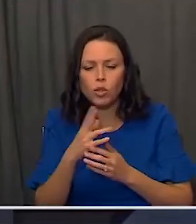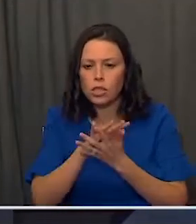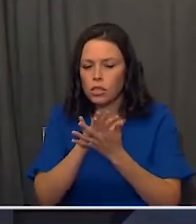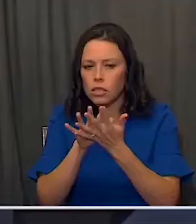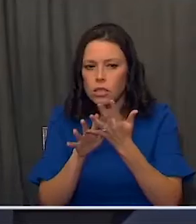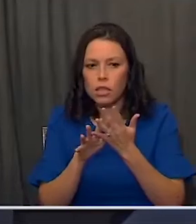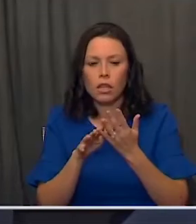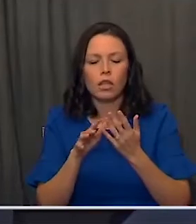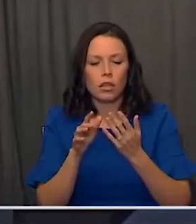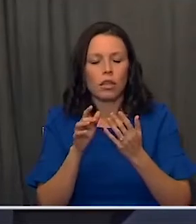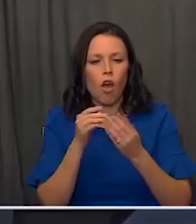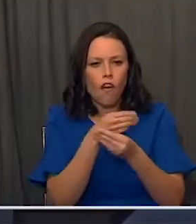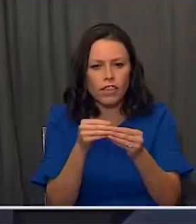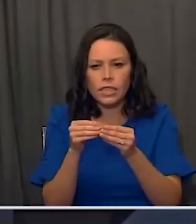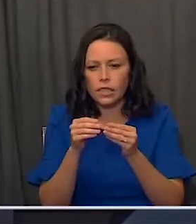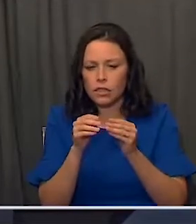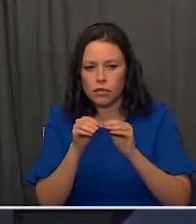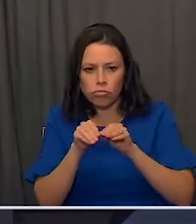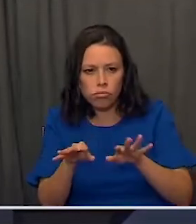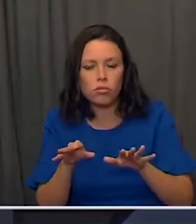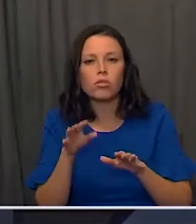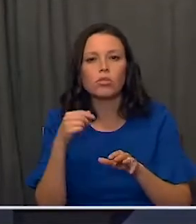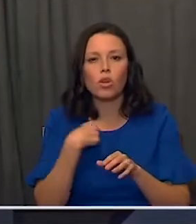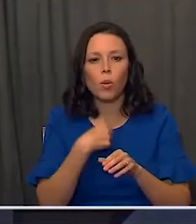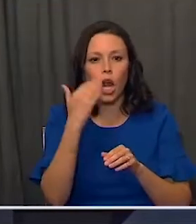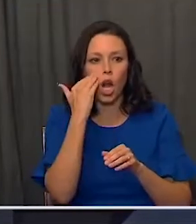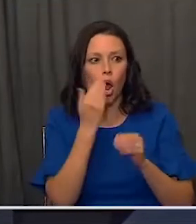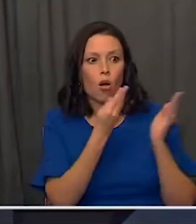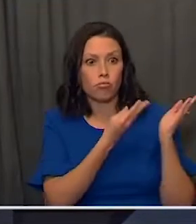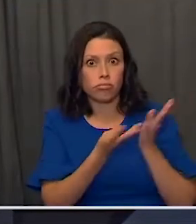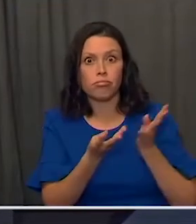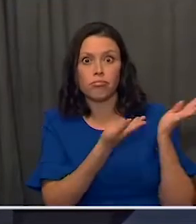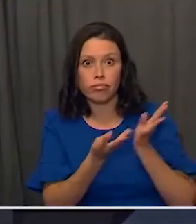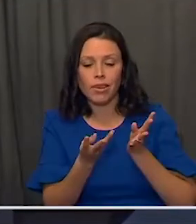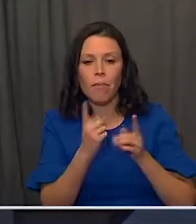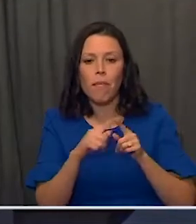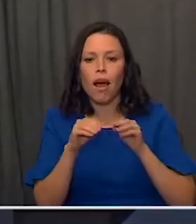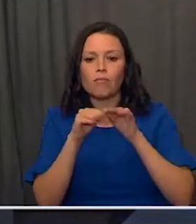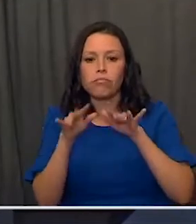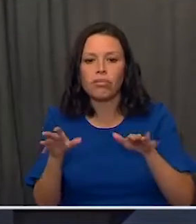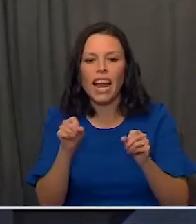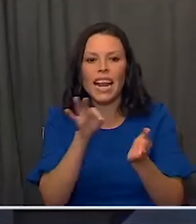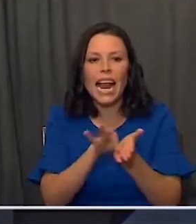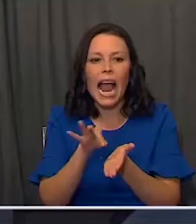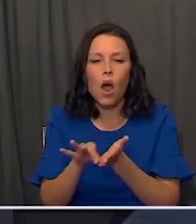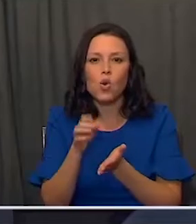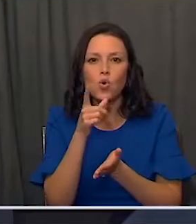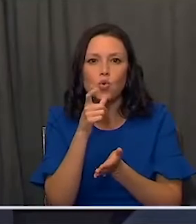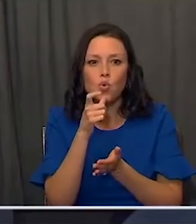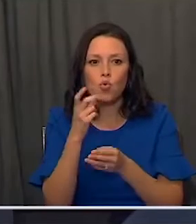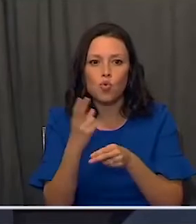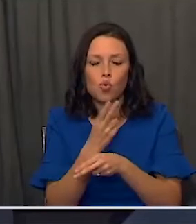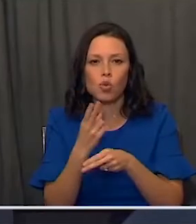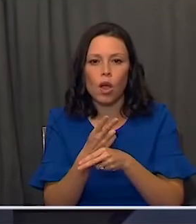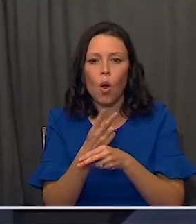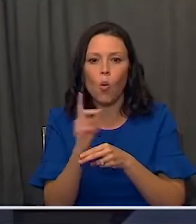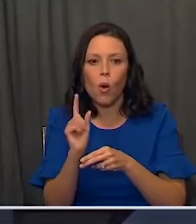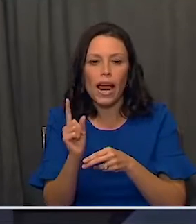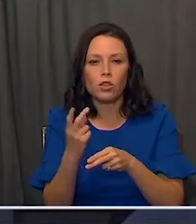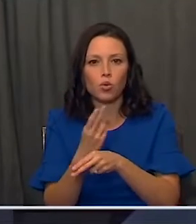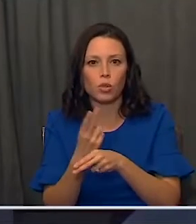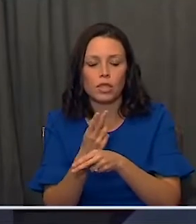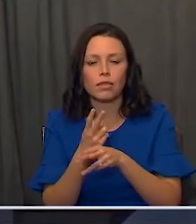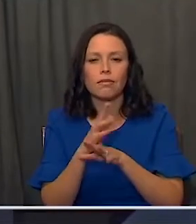administration sites. So not only could we maintain the flow of vaccine, but we could account for vaccine that was being administered.